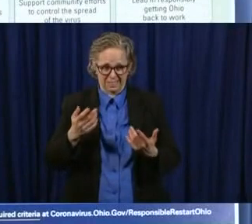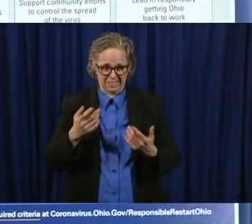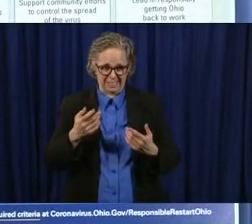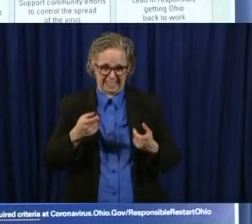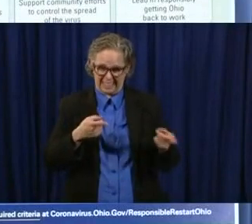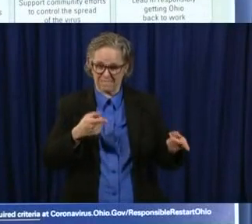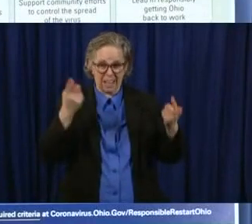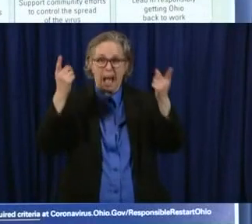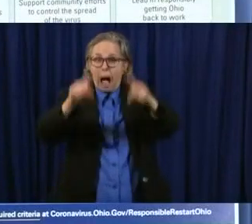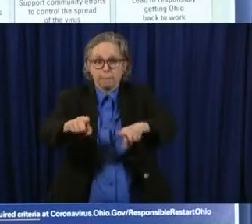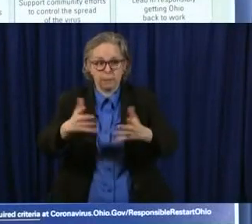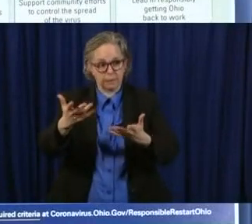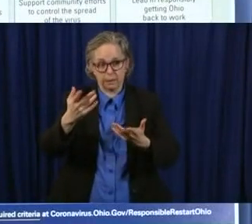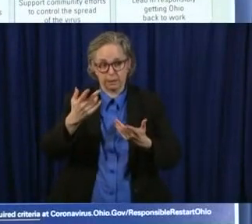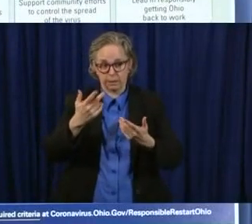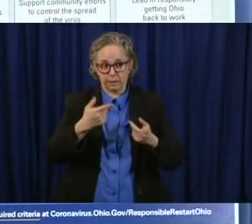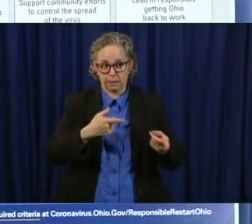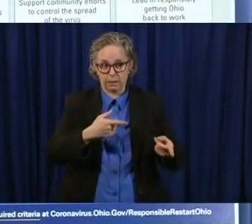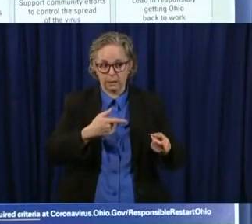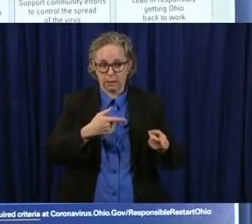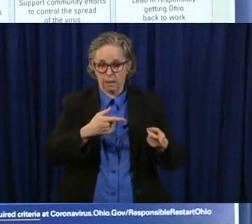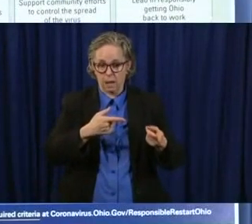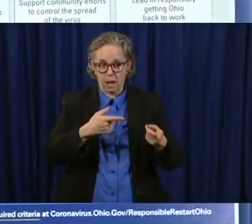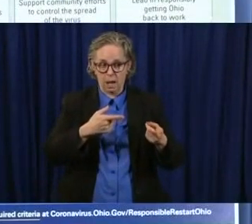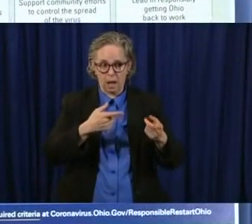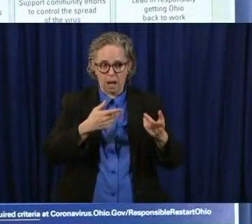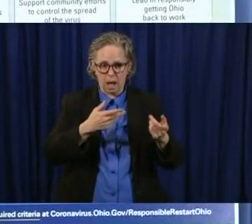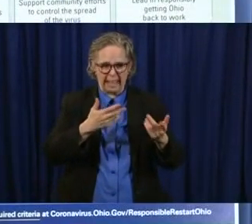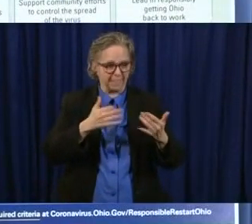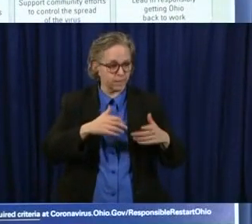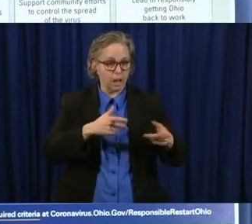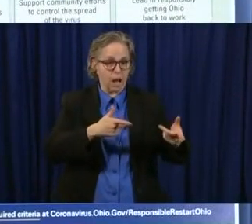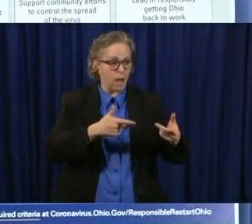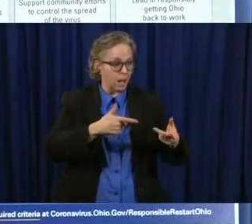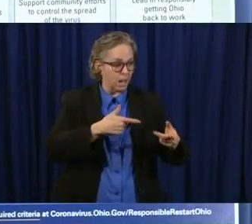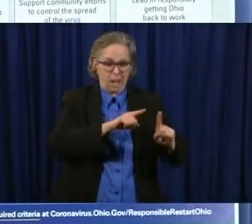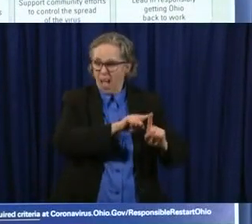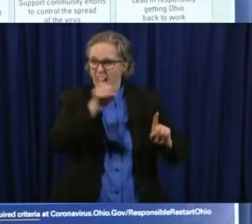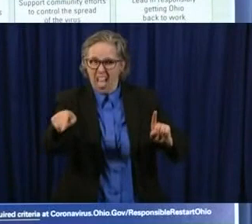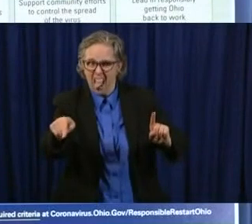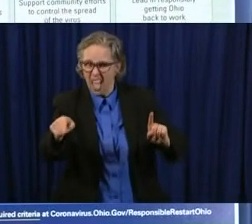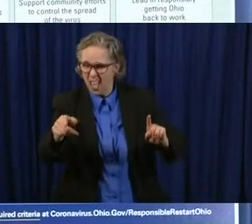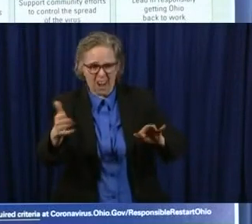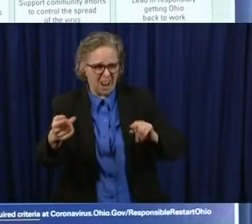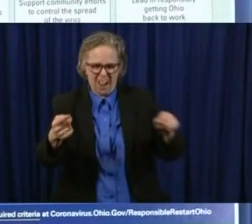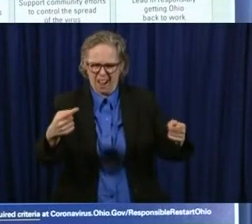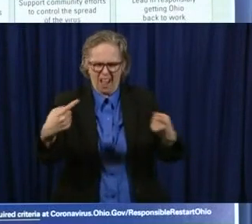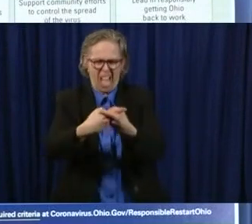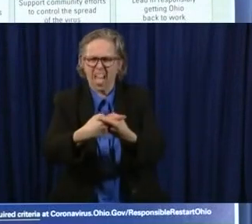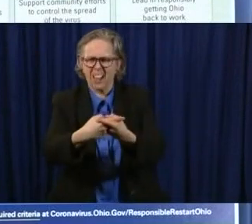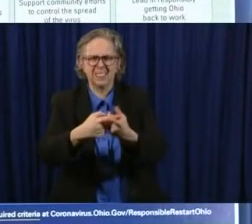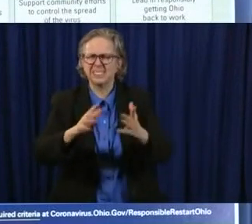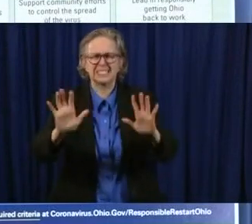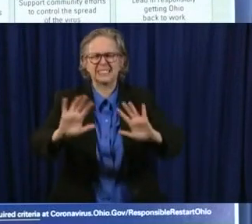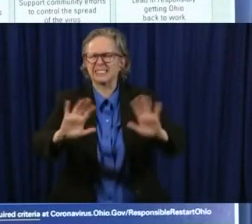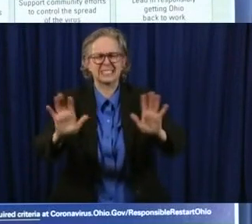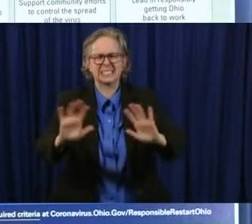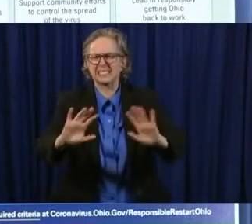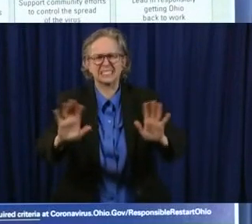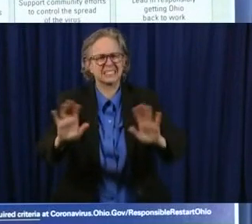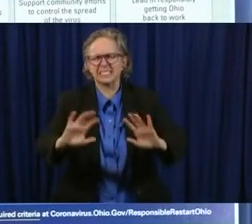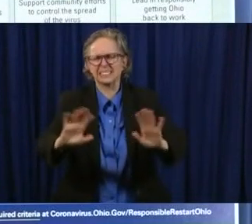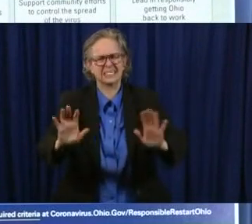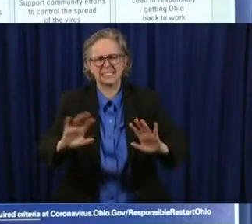two miles over uh in another one uh you know them going and doing that in one area just it would be total